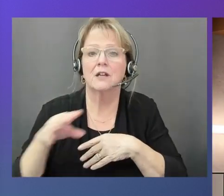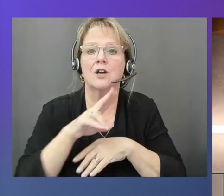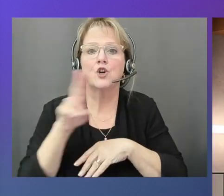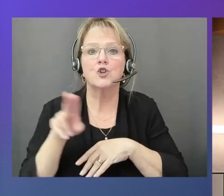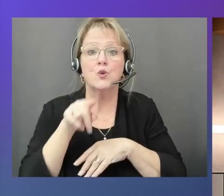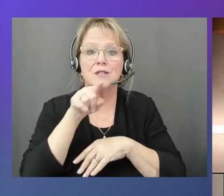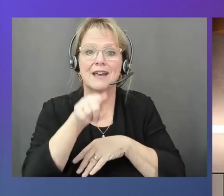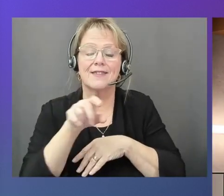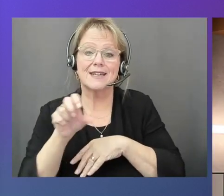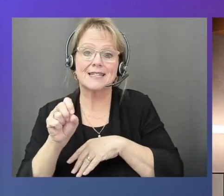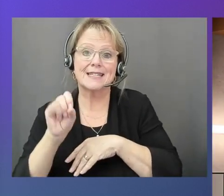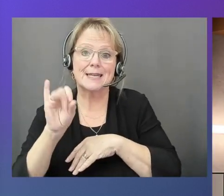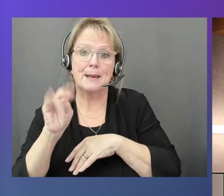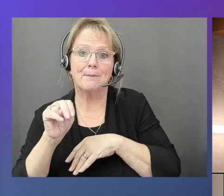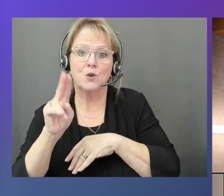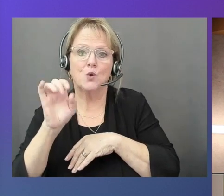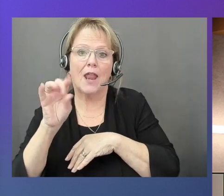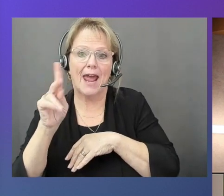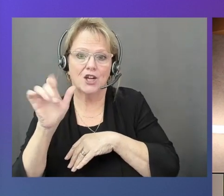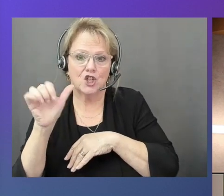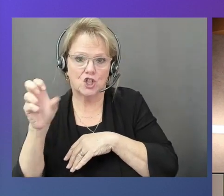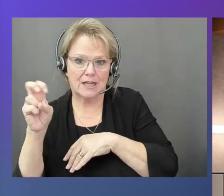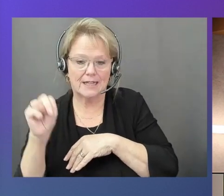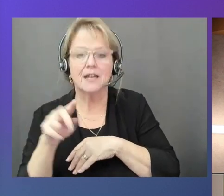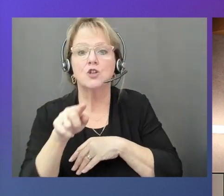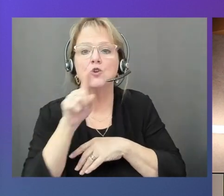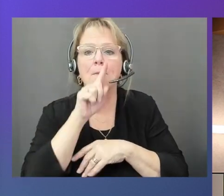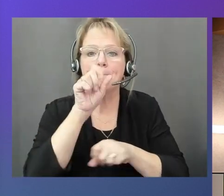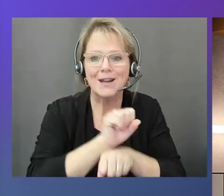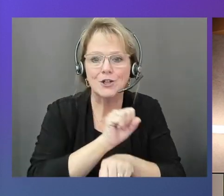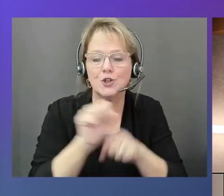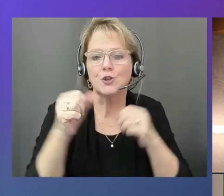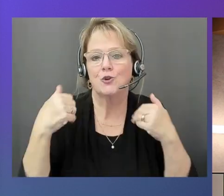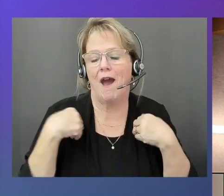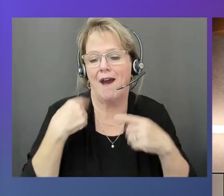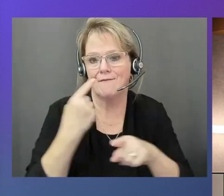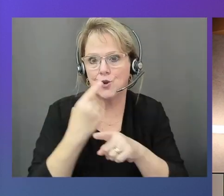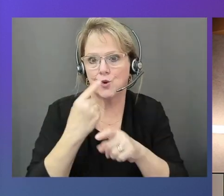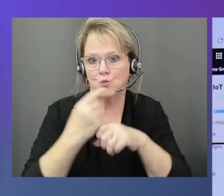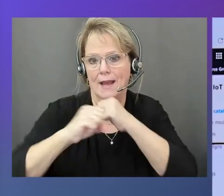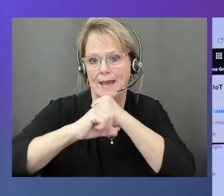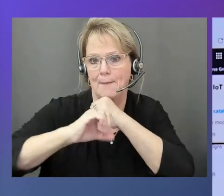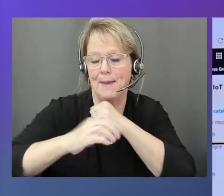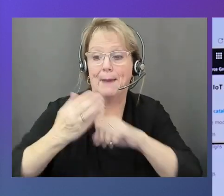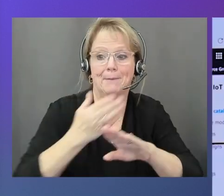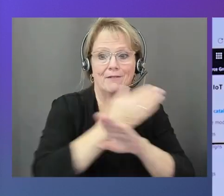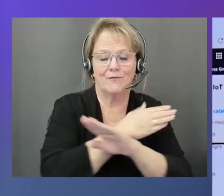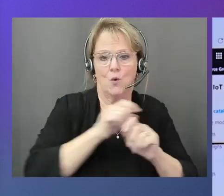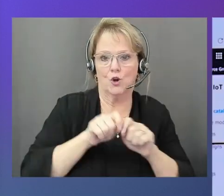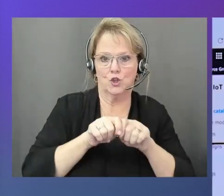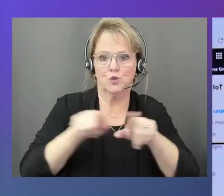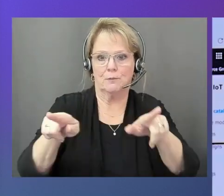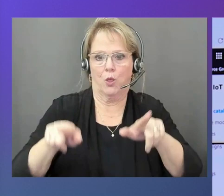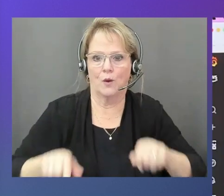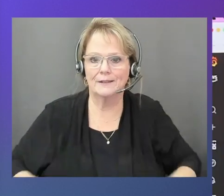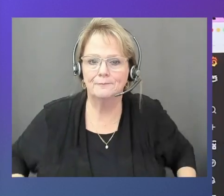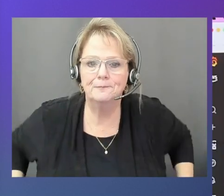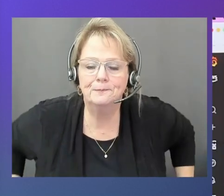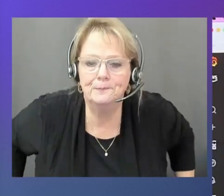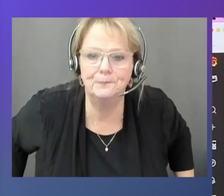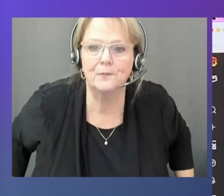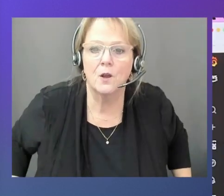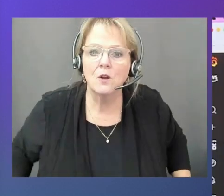you can basically make sure you have the right campaign before you deploy. Basically, we built this